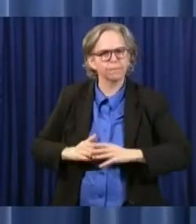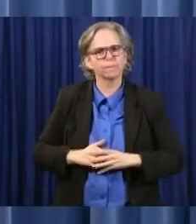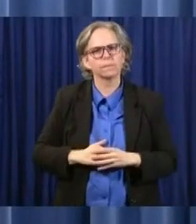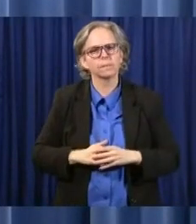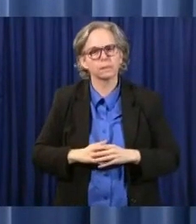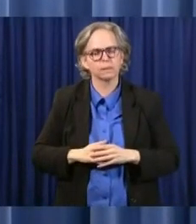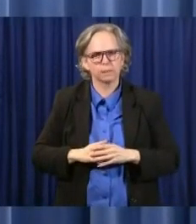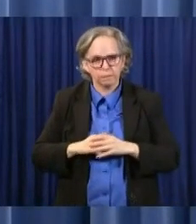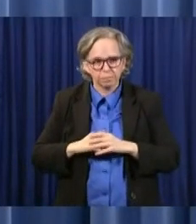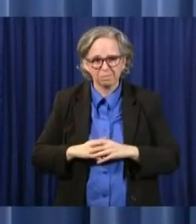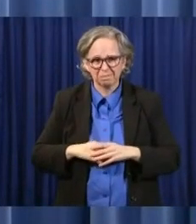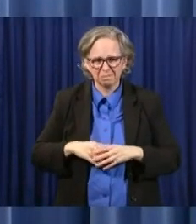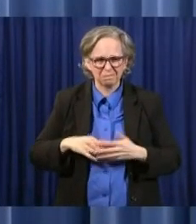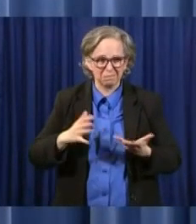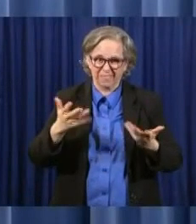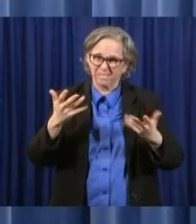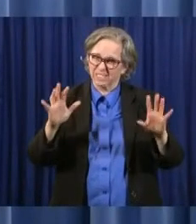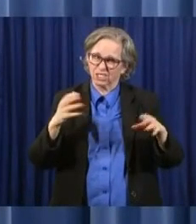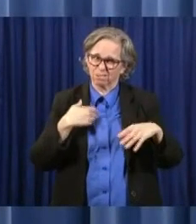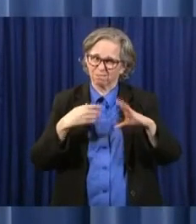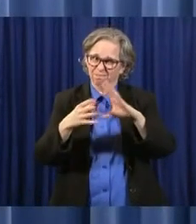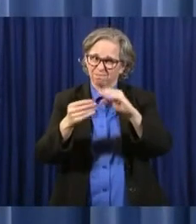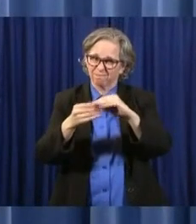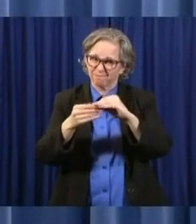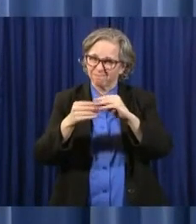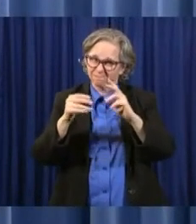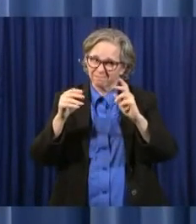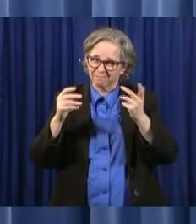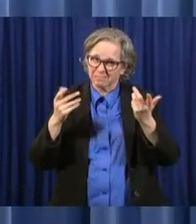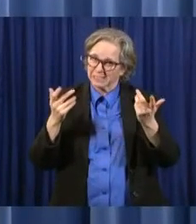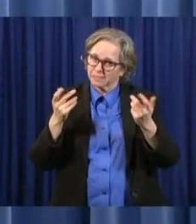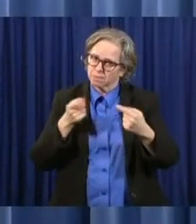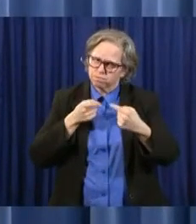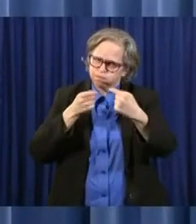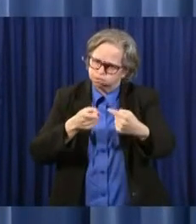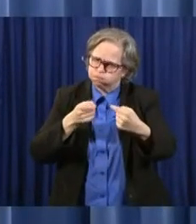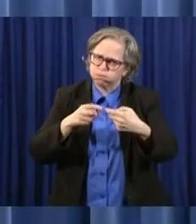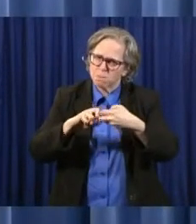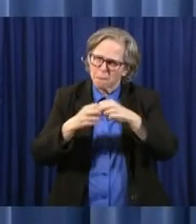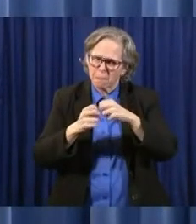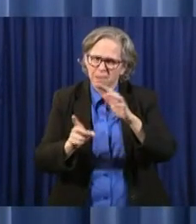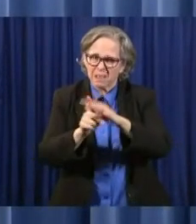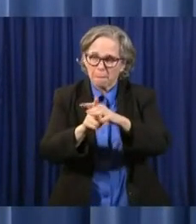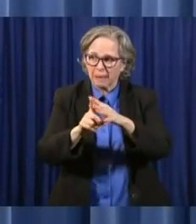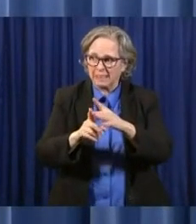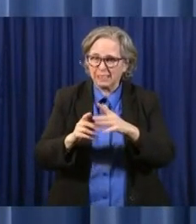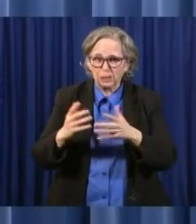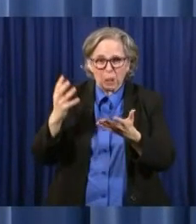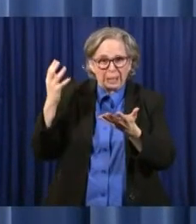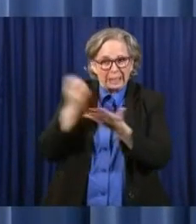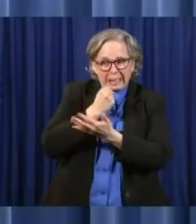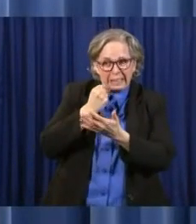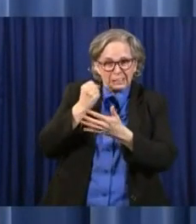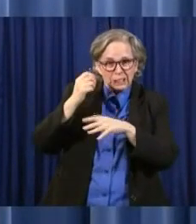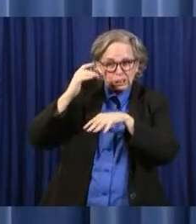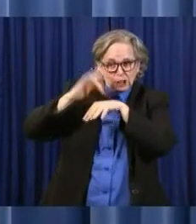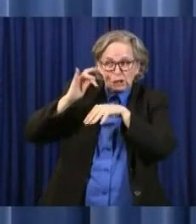raining, but we really do not want to tap into that fund yet. This rain